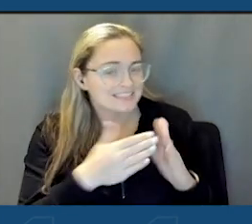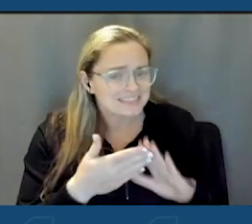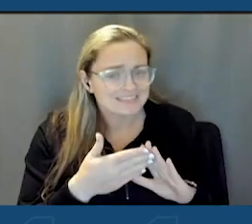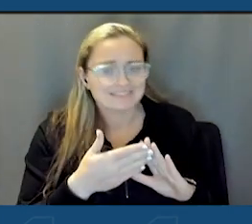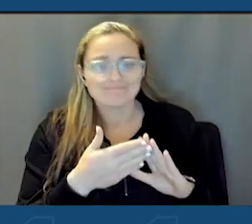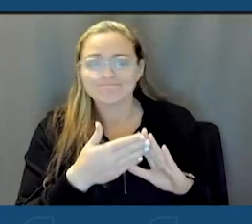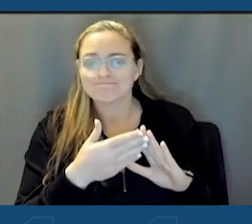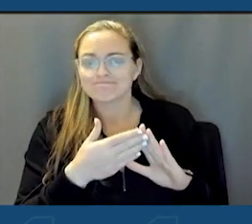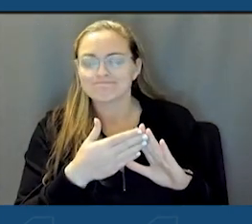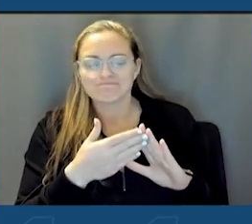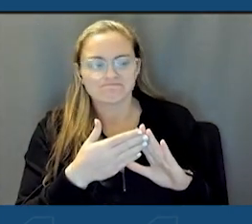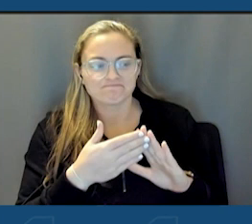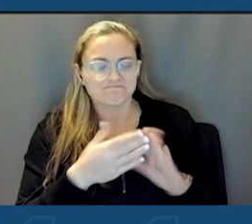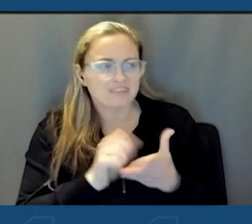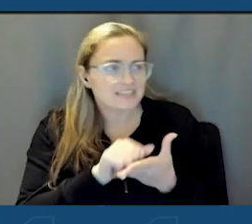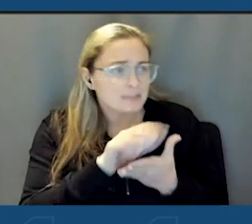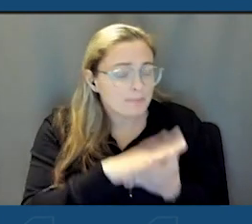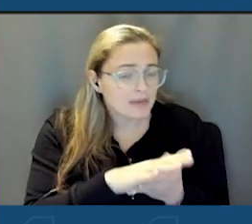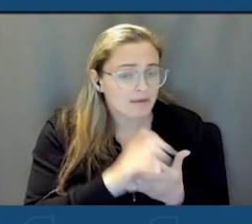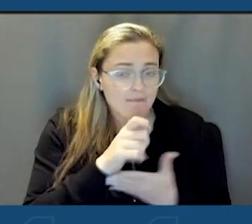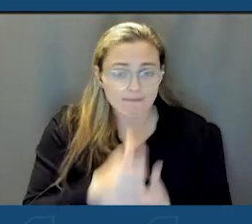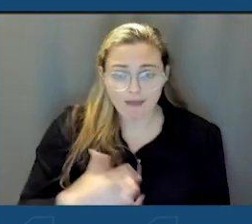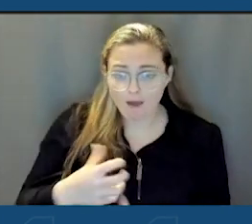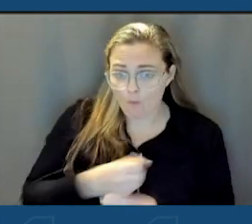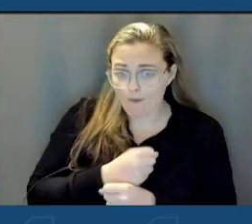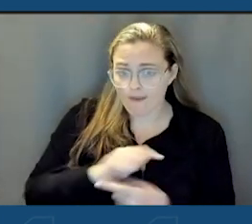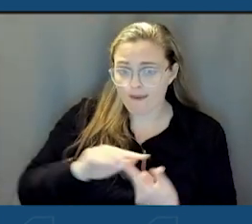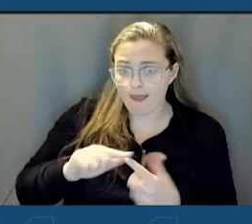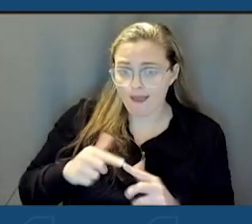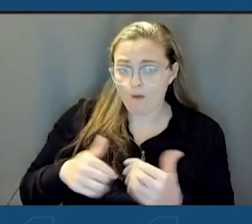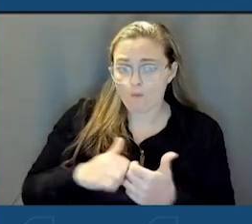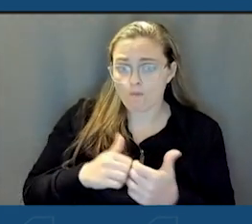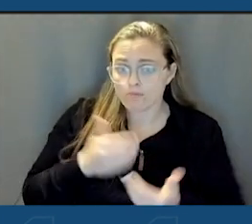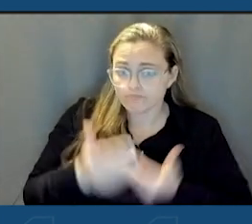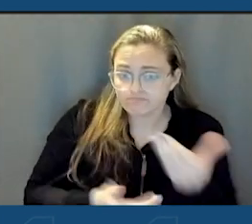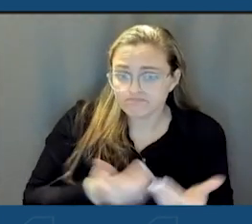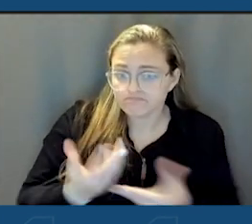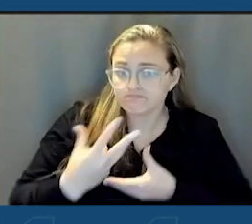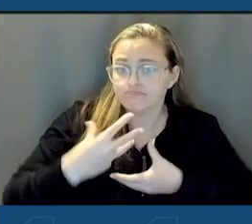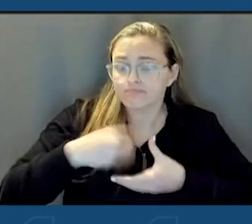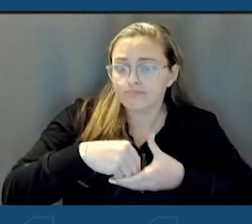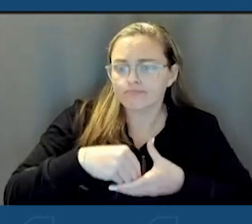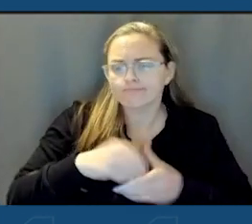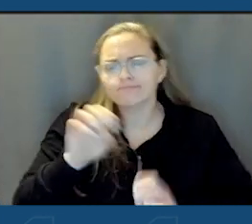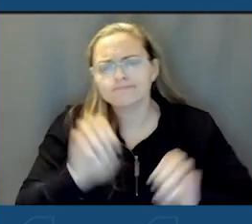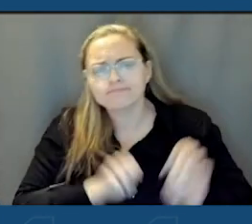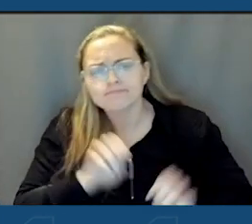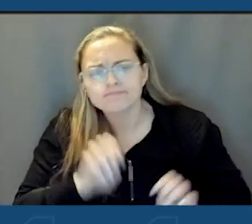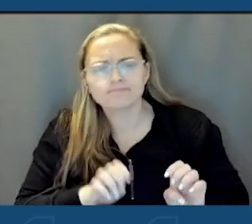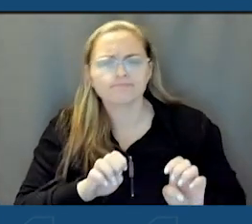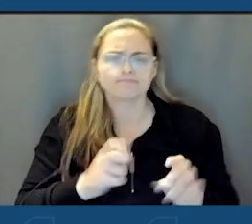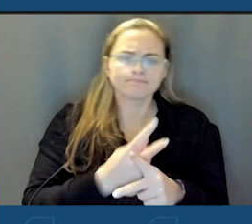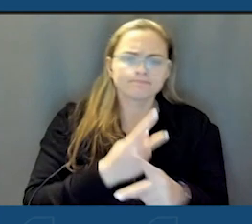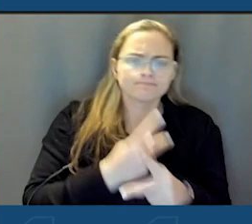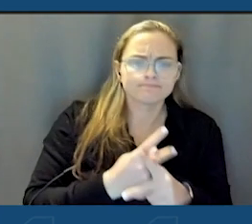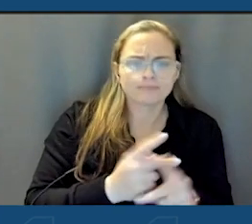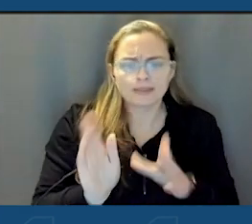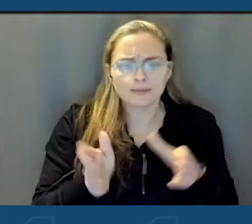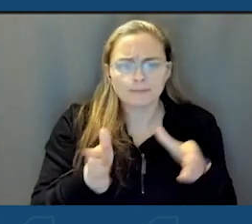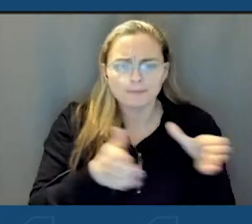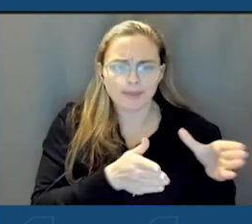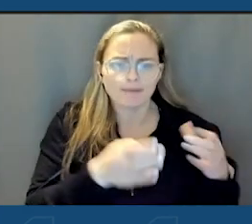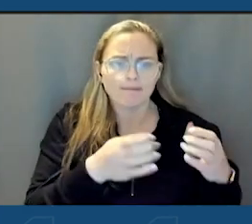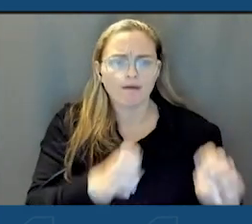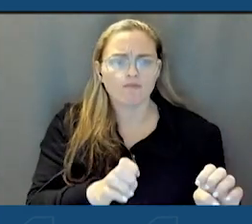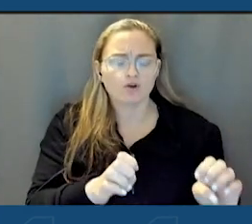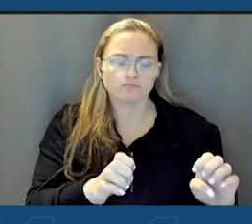that submitted but didn't win and how the process of participating in a valuable strategic urban planning effort has